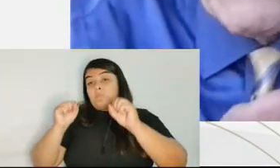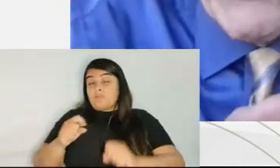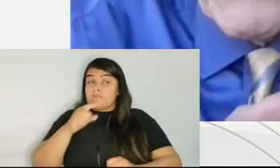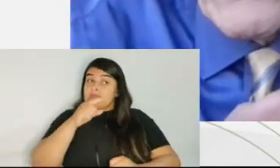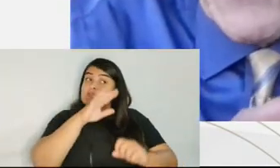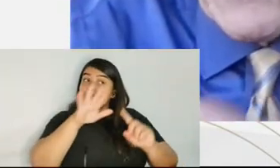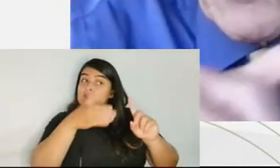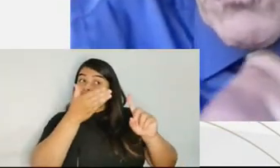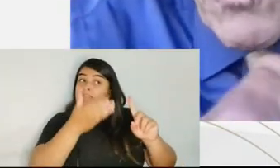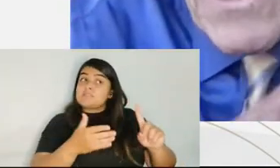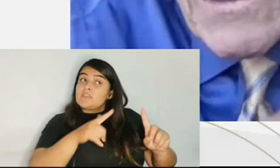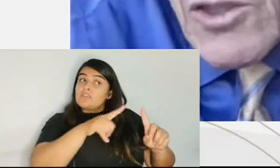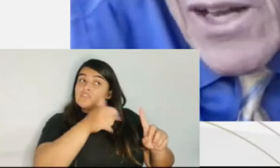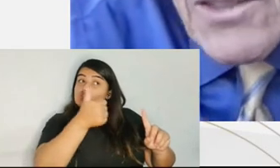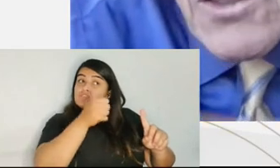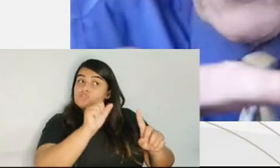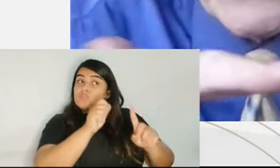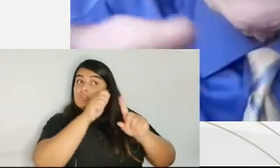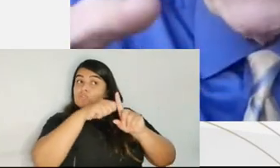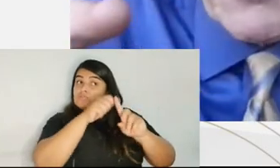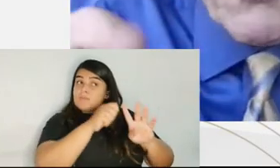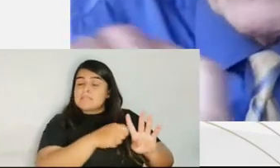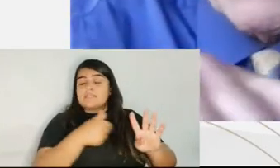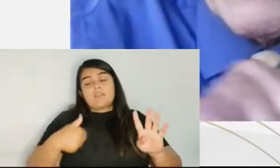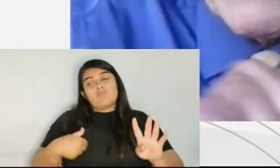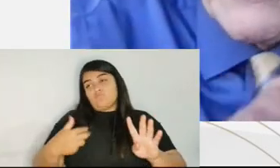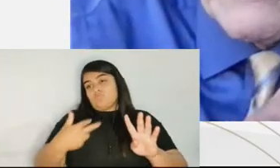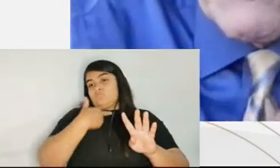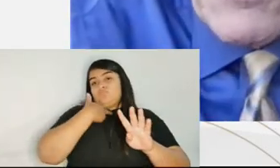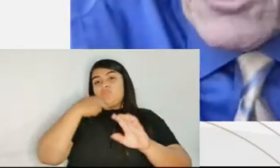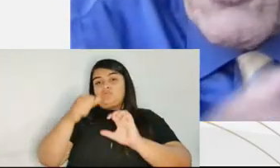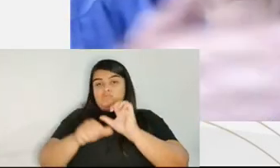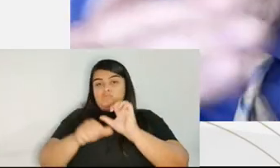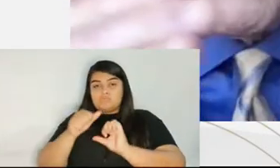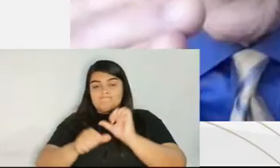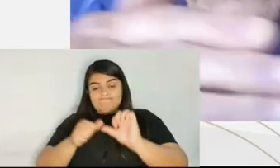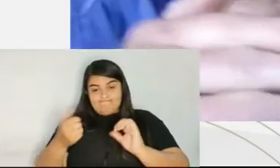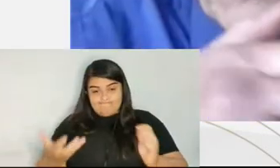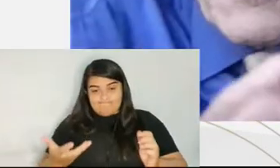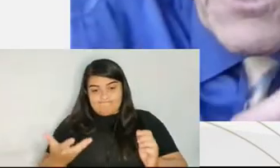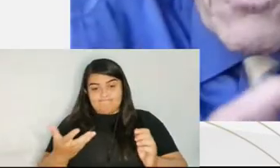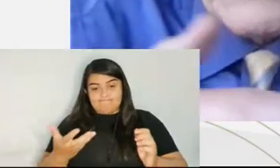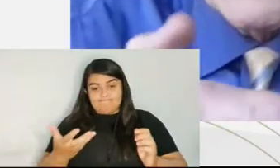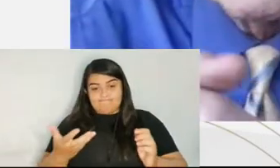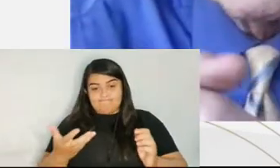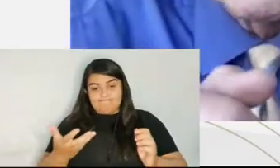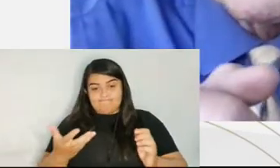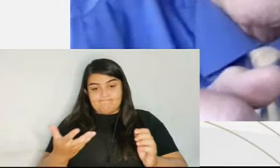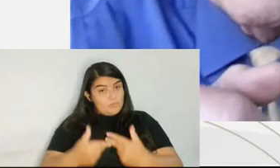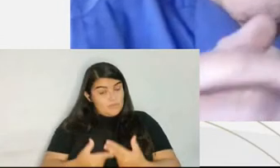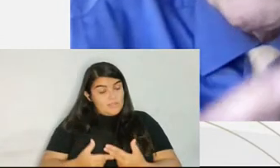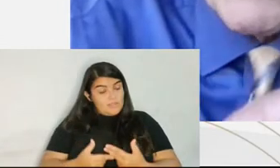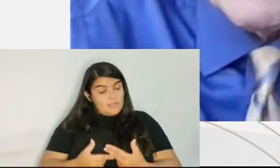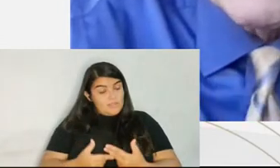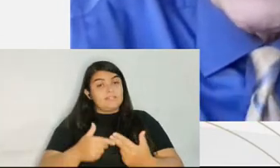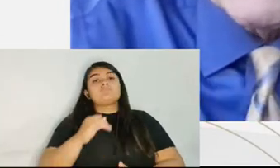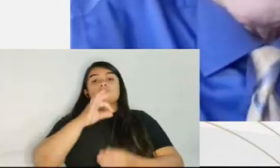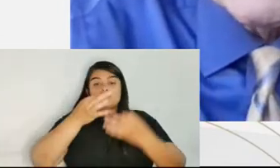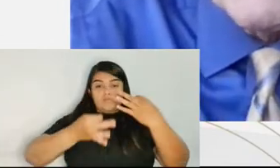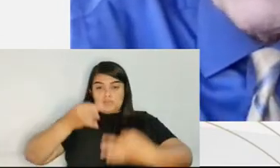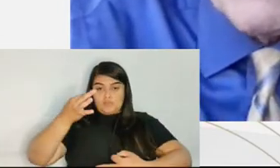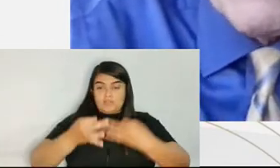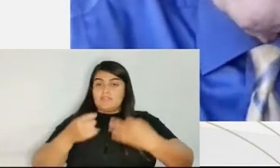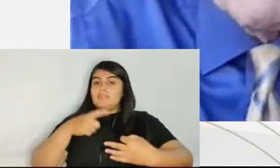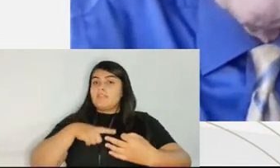at least not in those cases where the judge had discretion, zero to five years, zero to 10 years, to create a